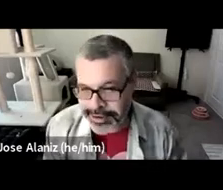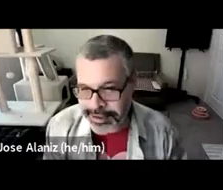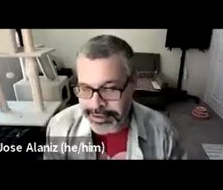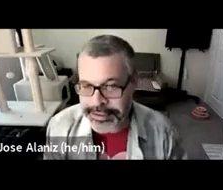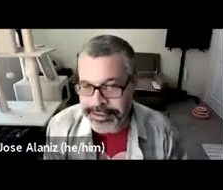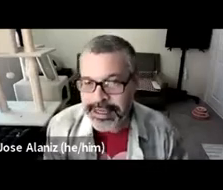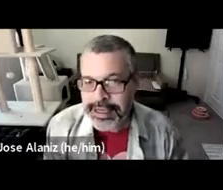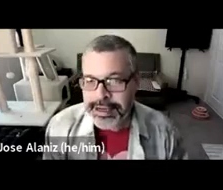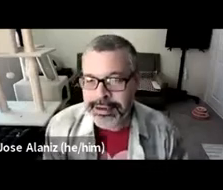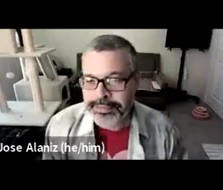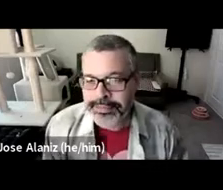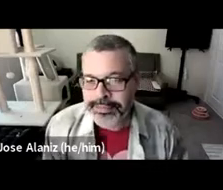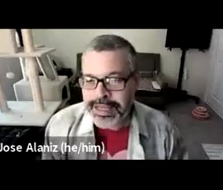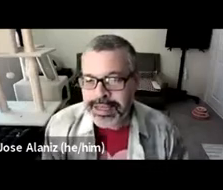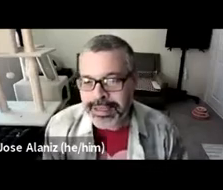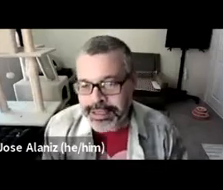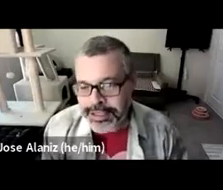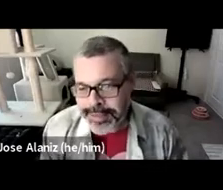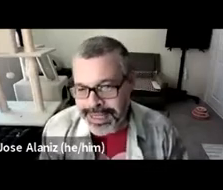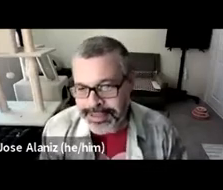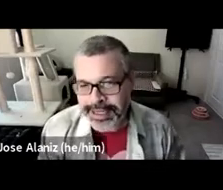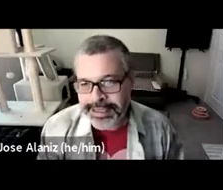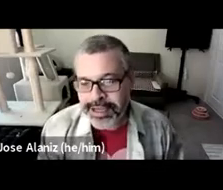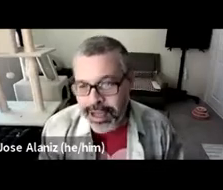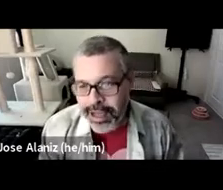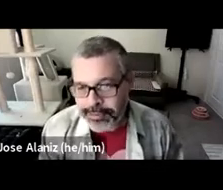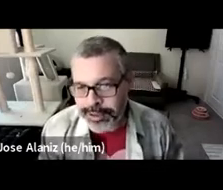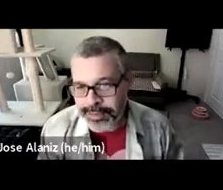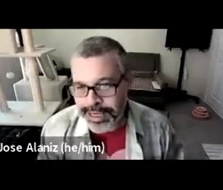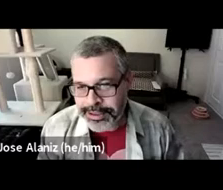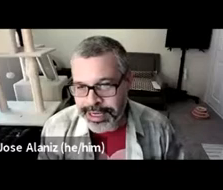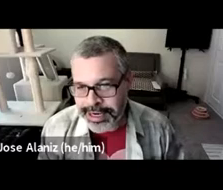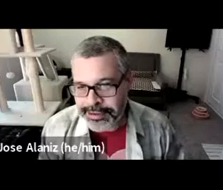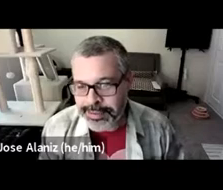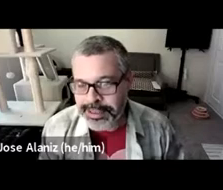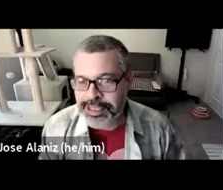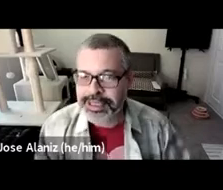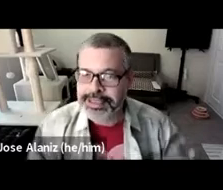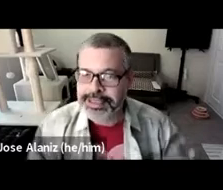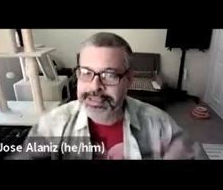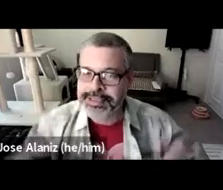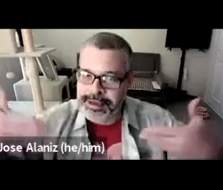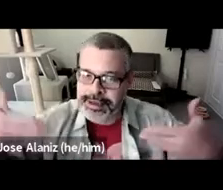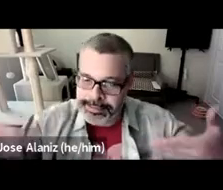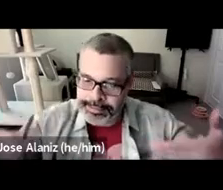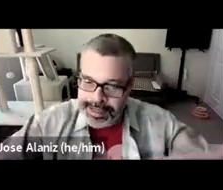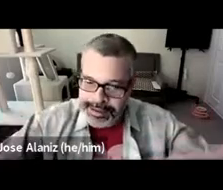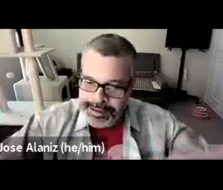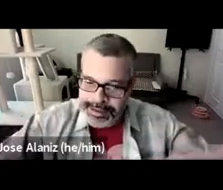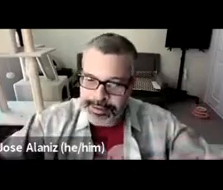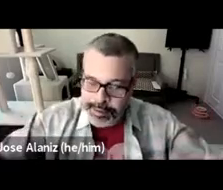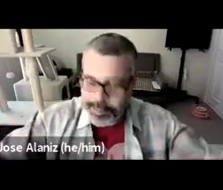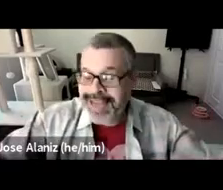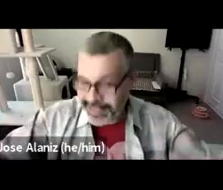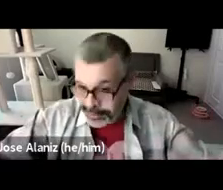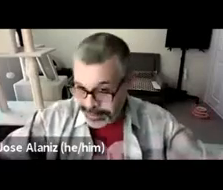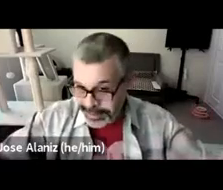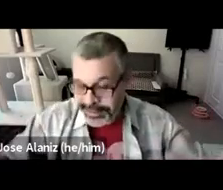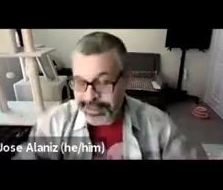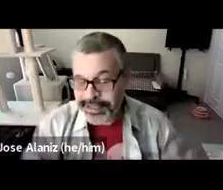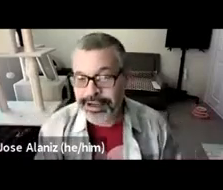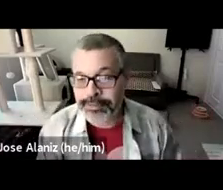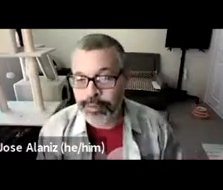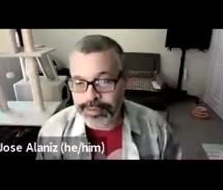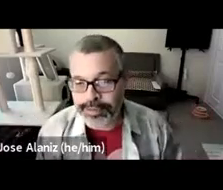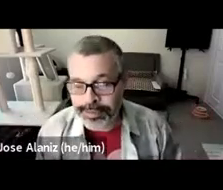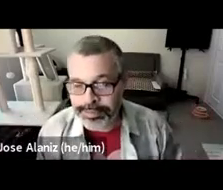major characters. Um, Alicia Masters is not one of the major characters, but she is the, uh, the, the romantic interest